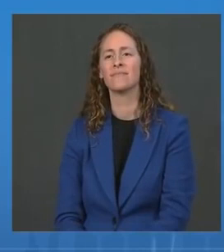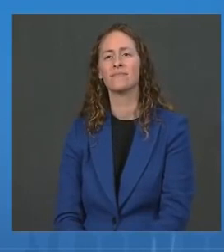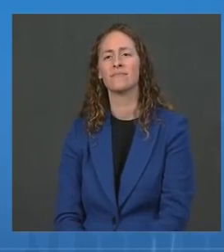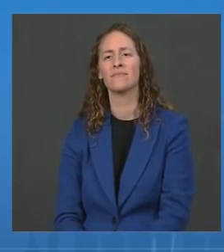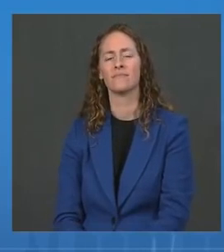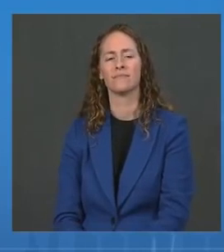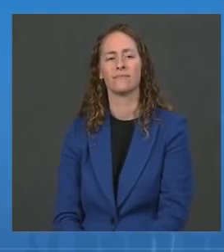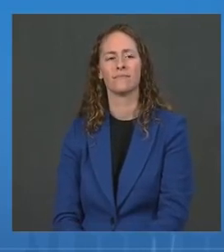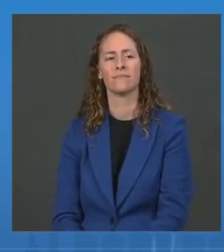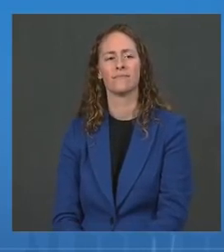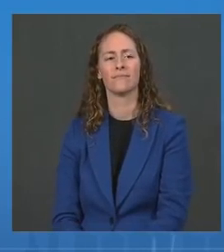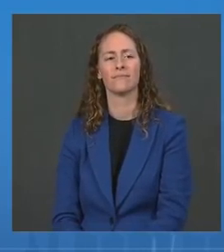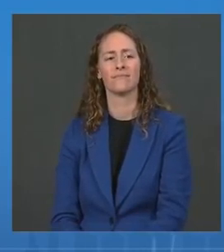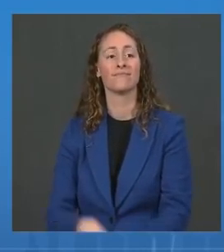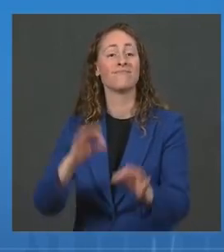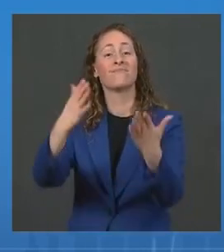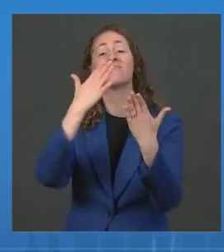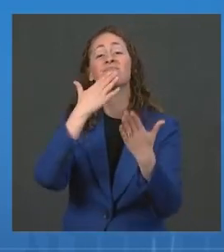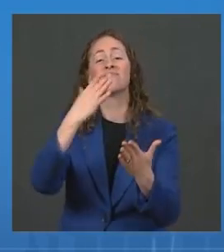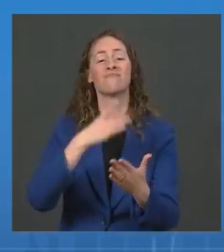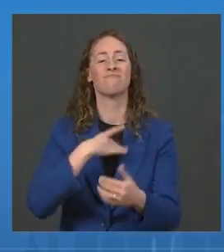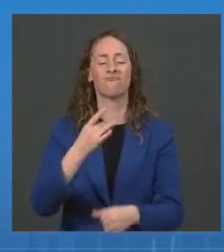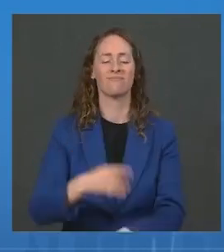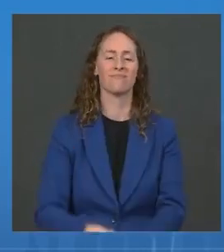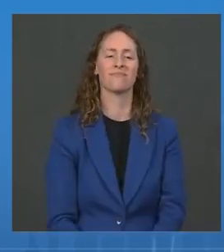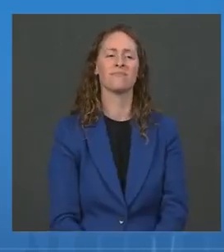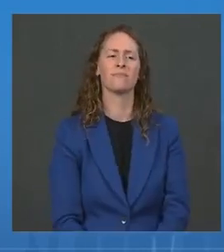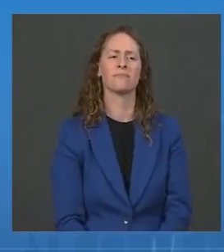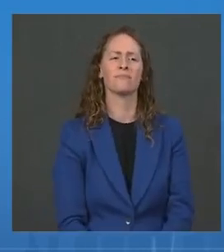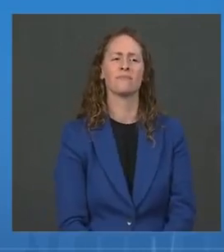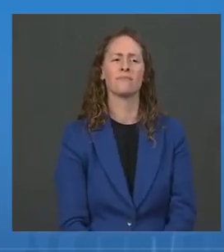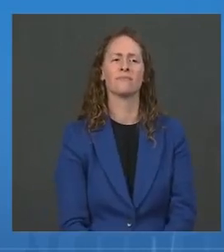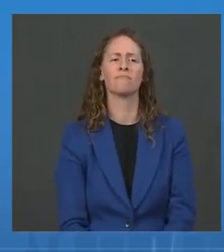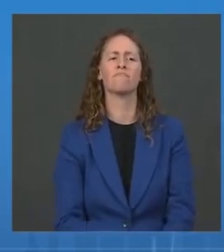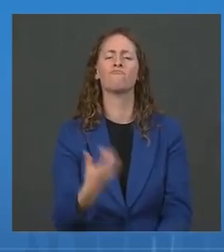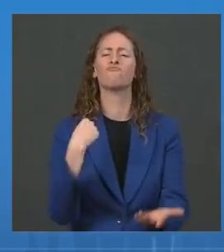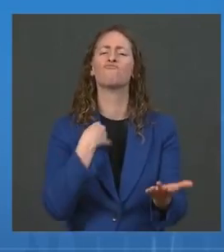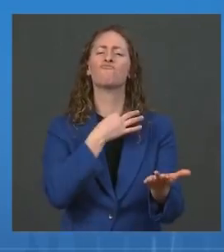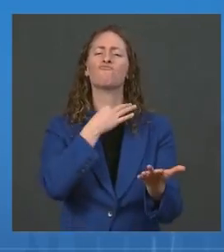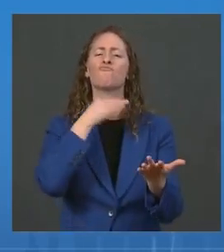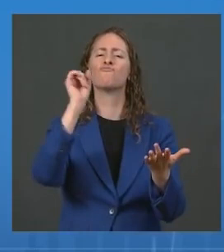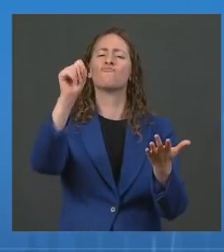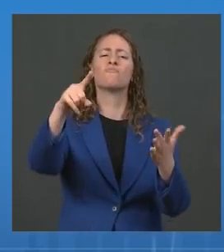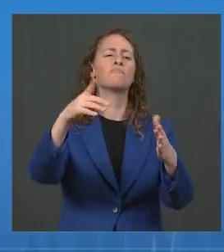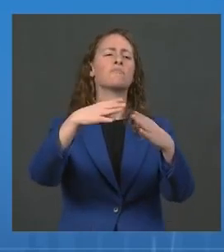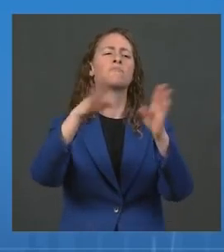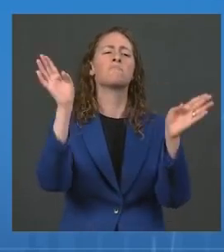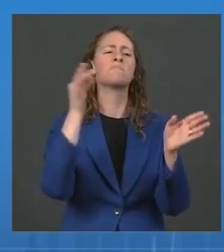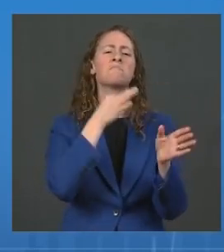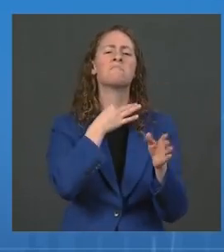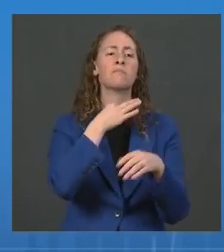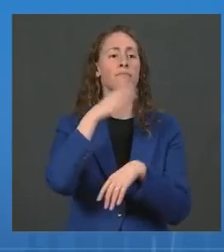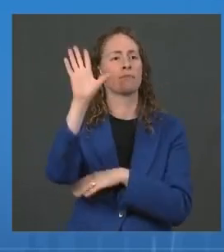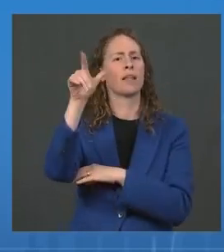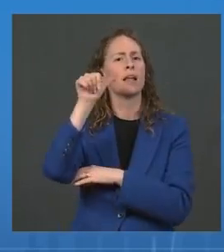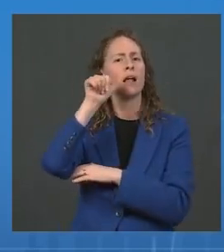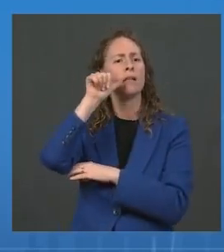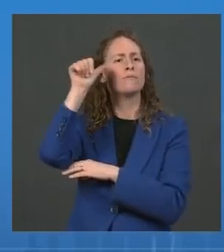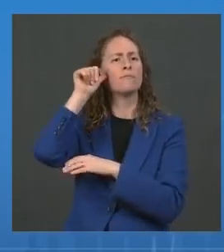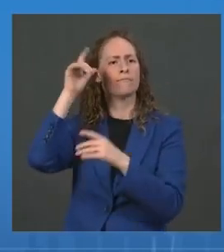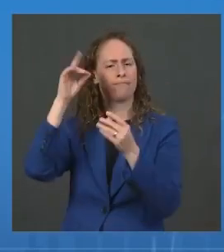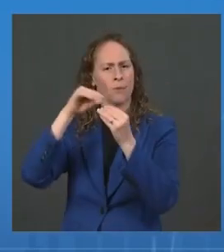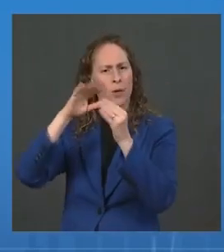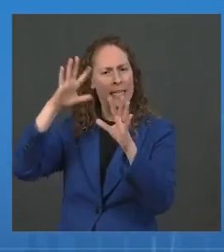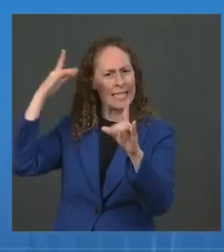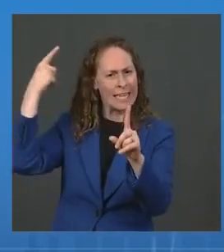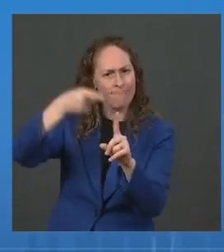Hi there. Thank you very much. Can I just ask broadly? Yesterday was focused on employees, essentially. Many of the